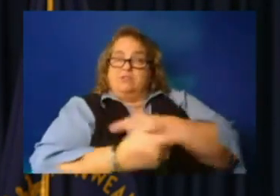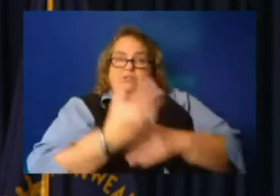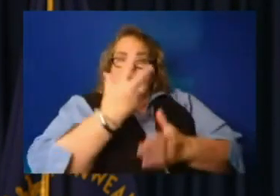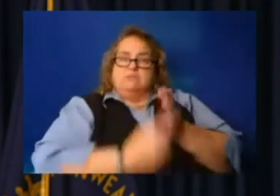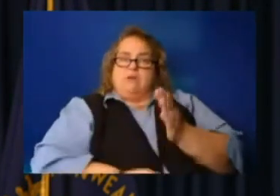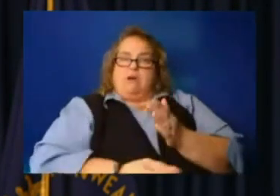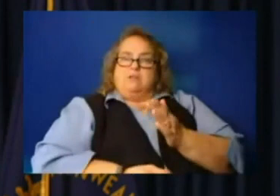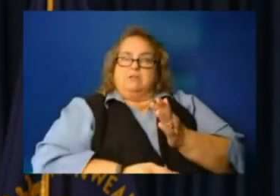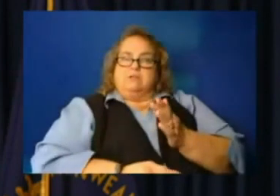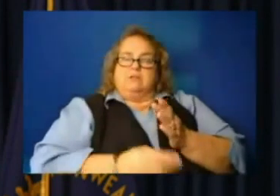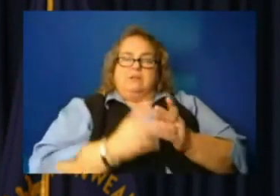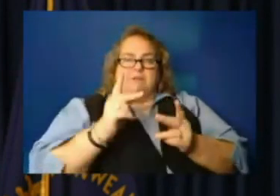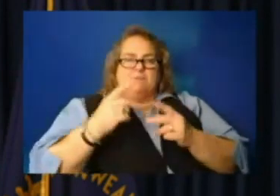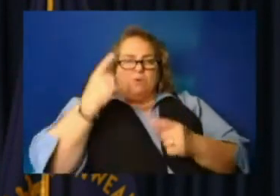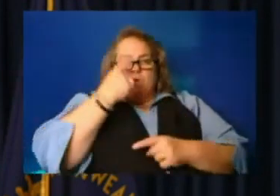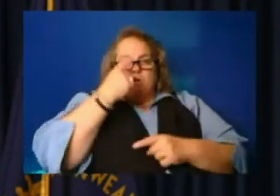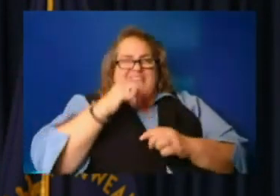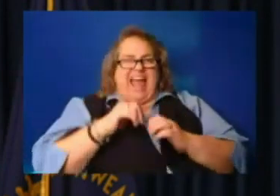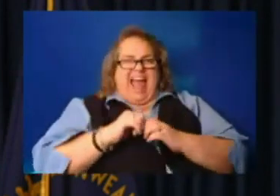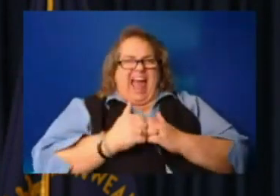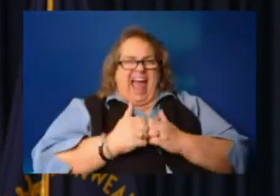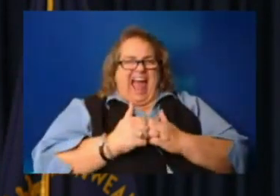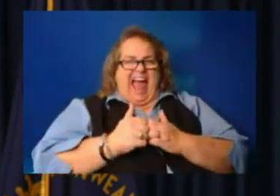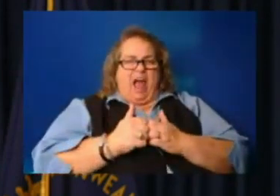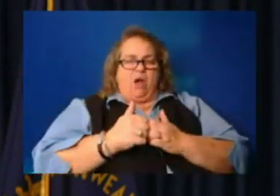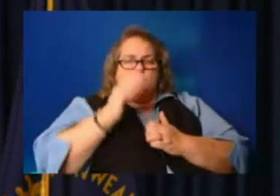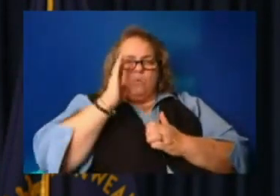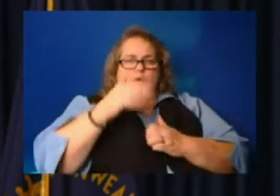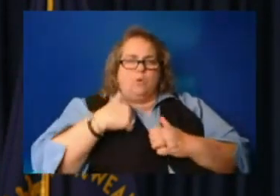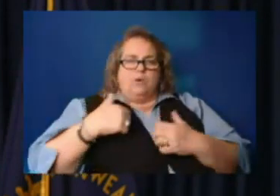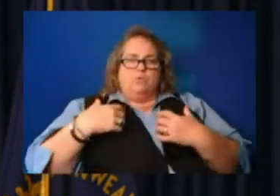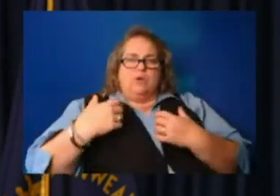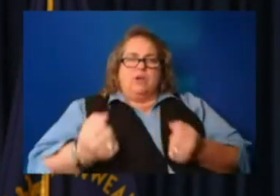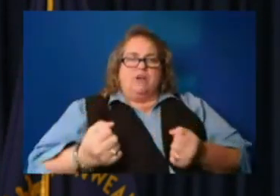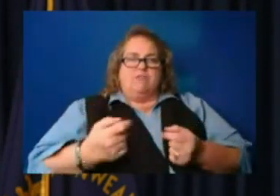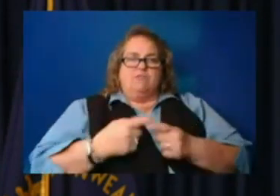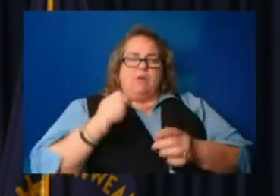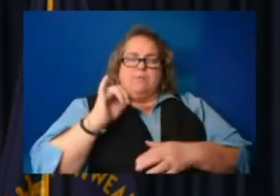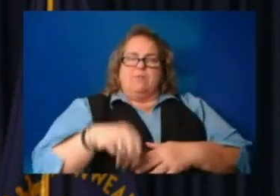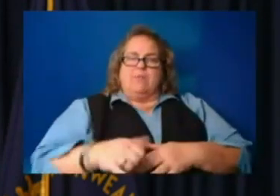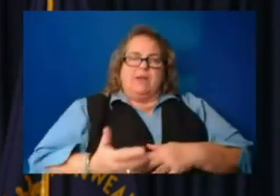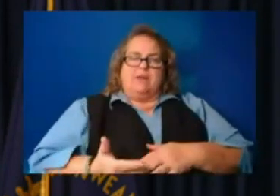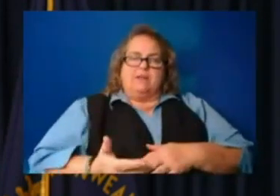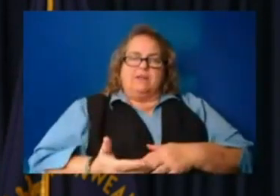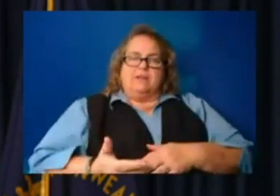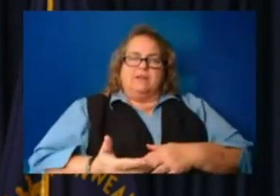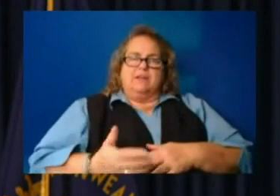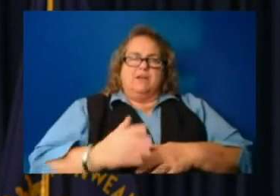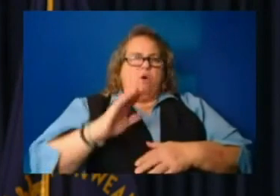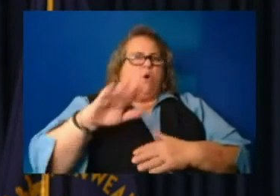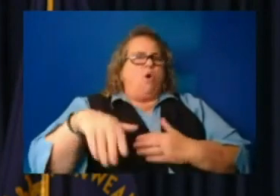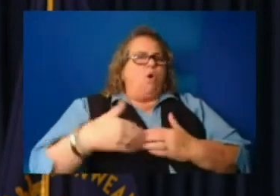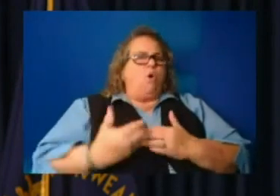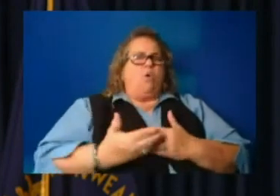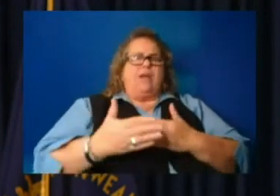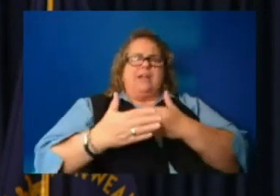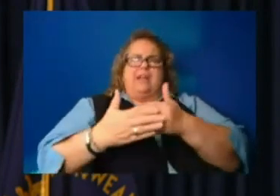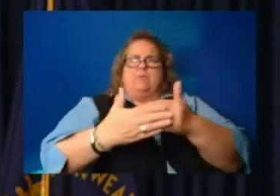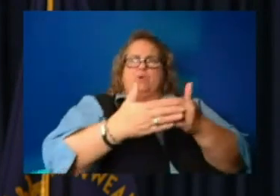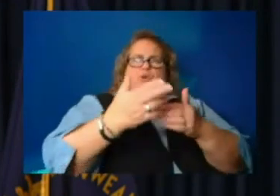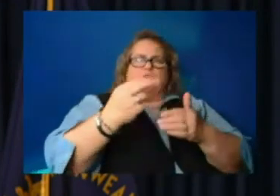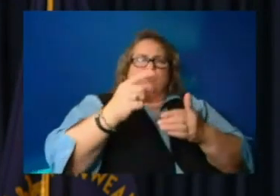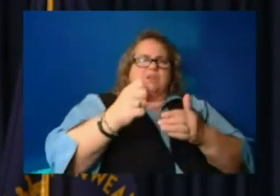are we ever going to recover from this whole neighborhoods gone, cars